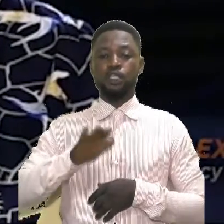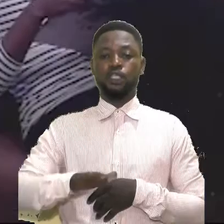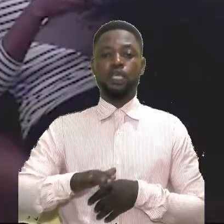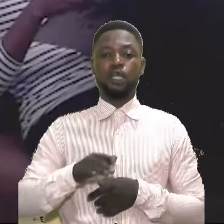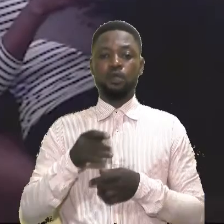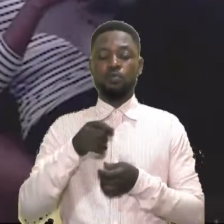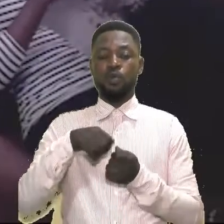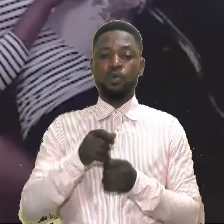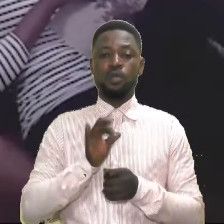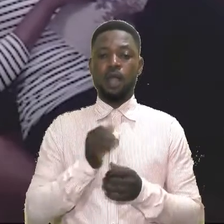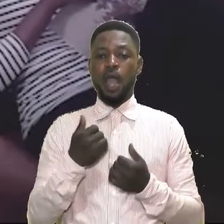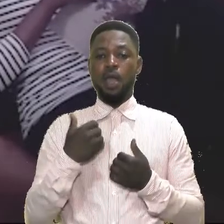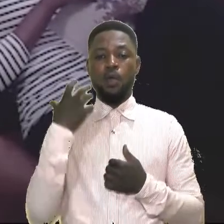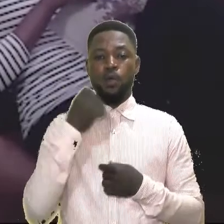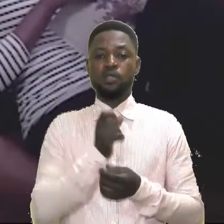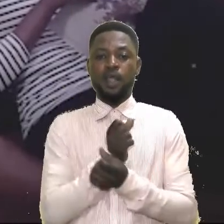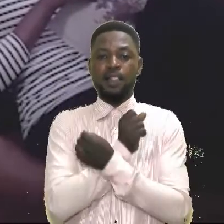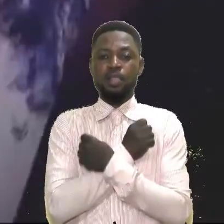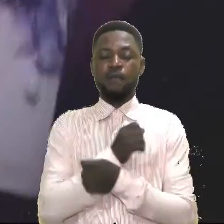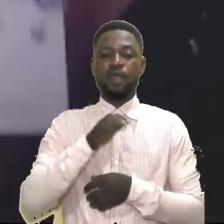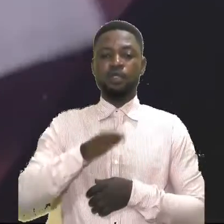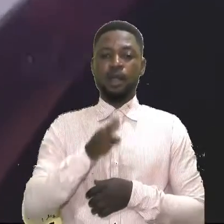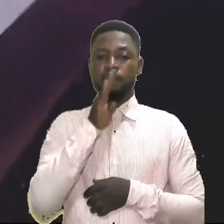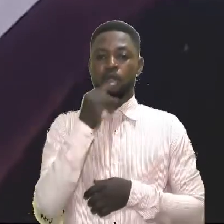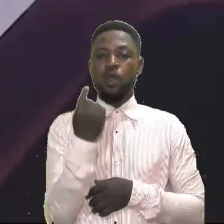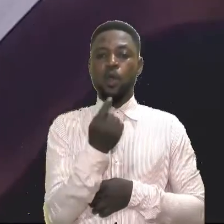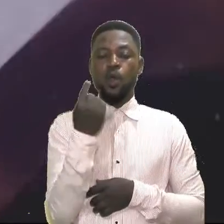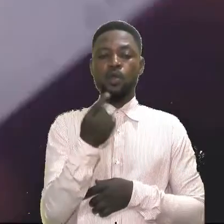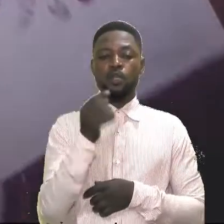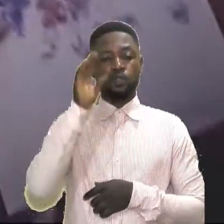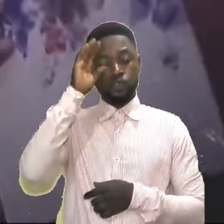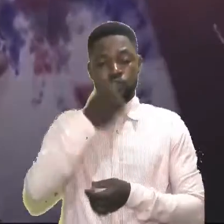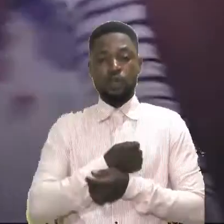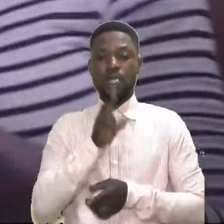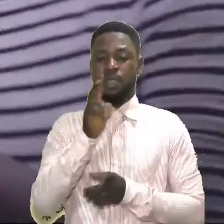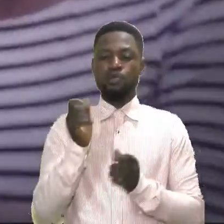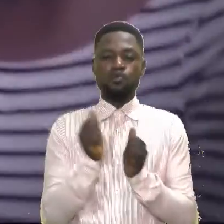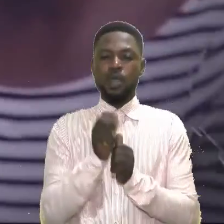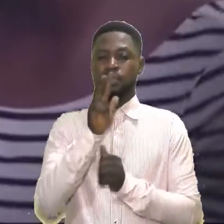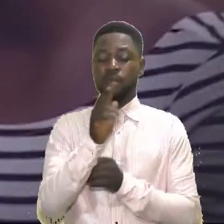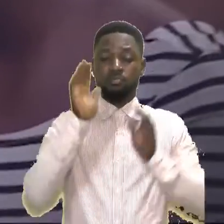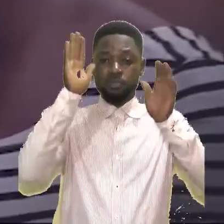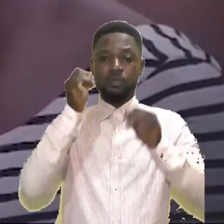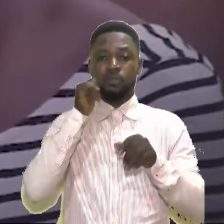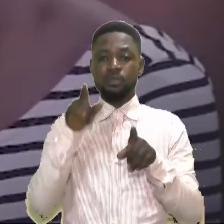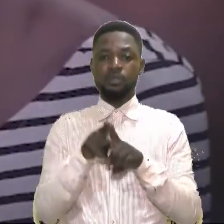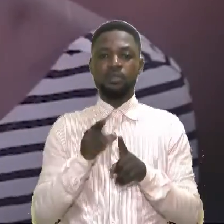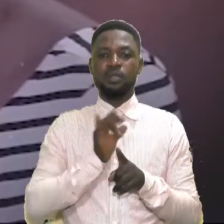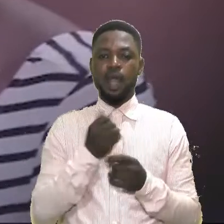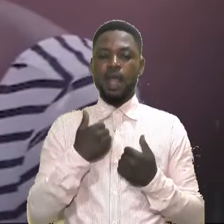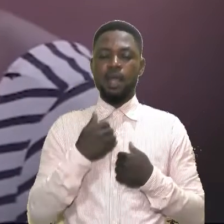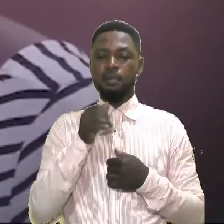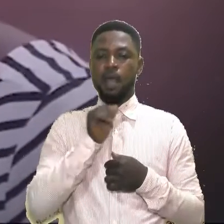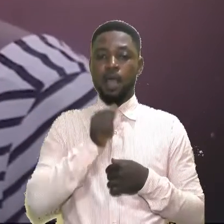childhood. I was a loved child being the only son. I had three wonderful sisters. I am quite